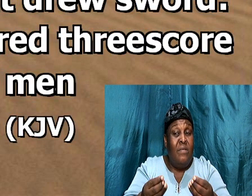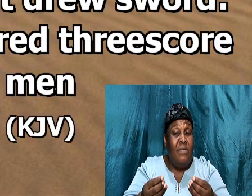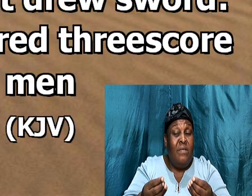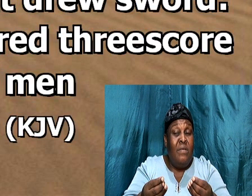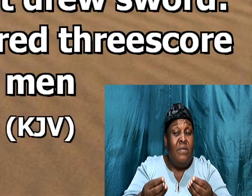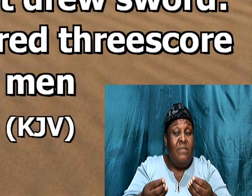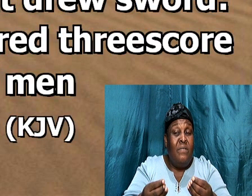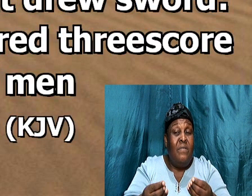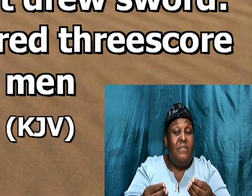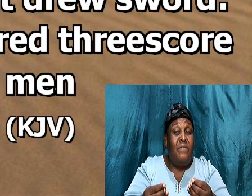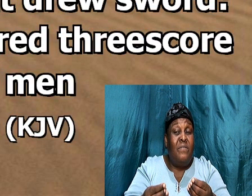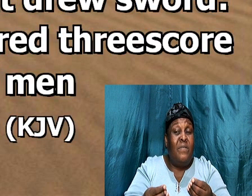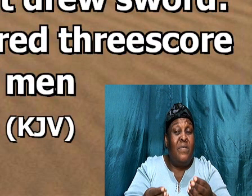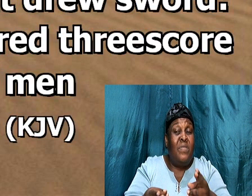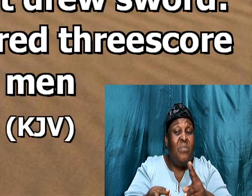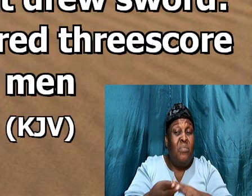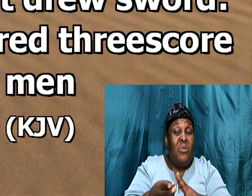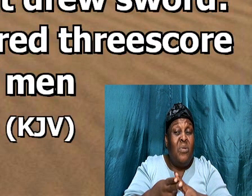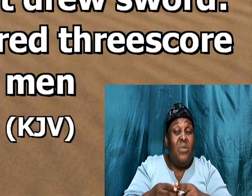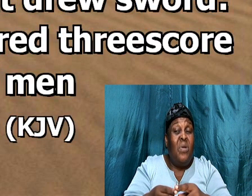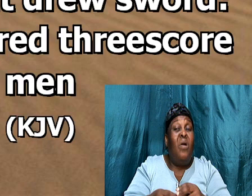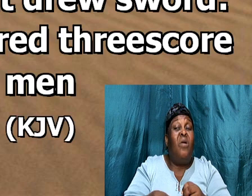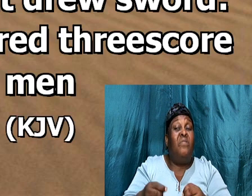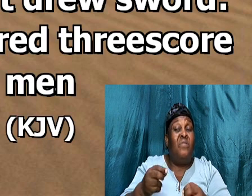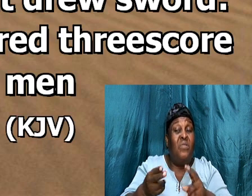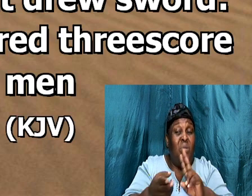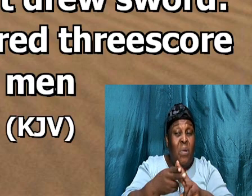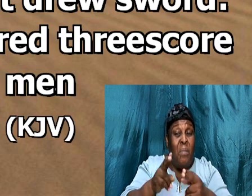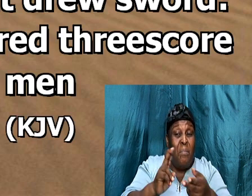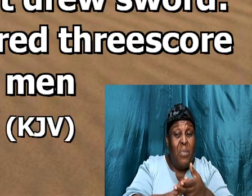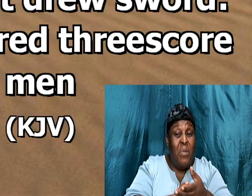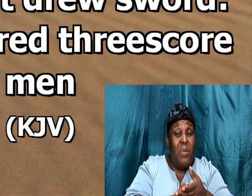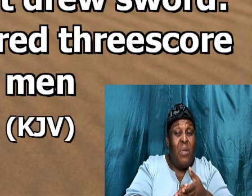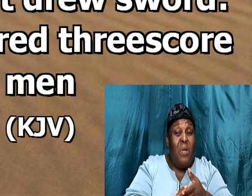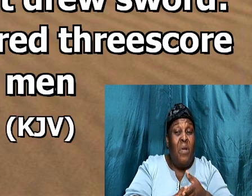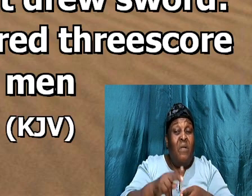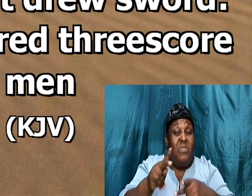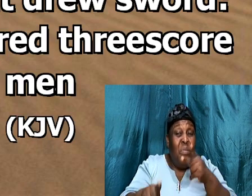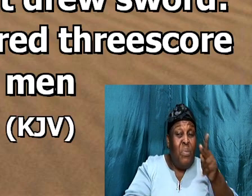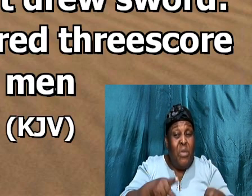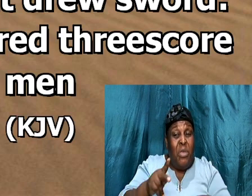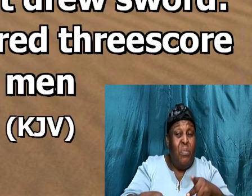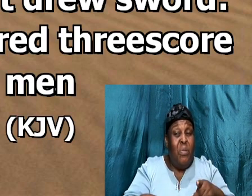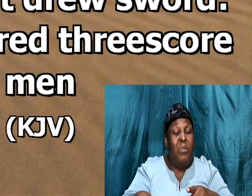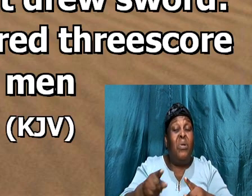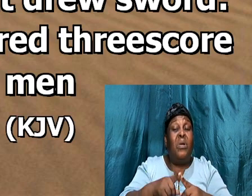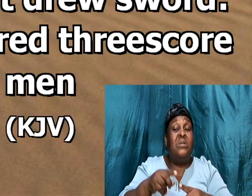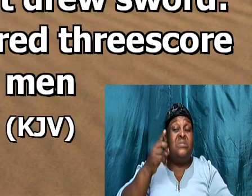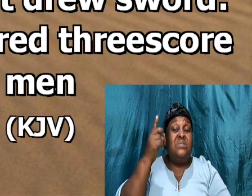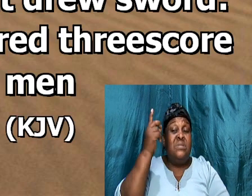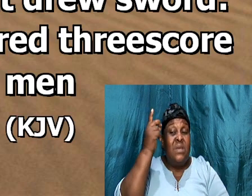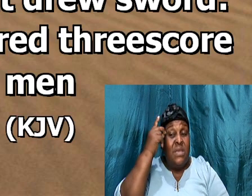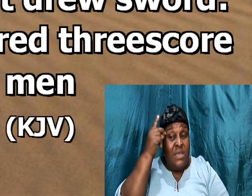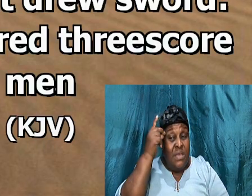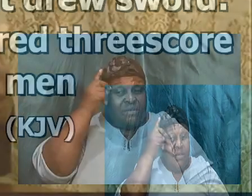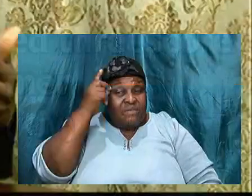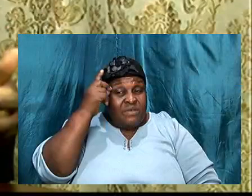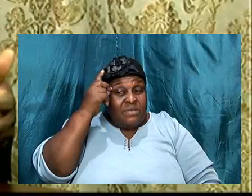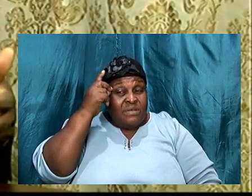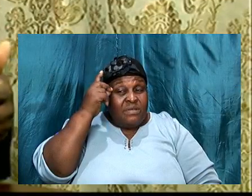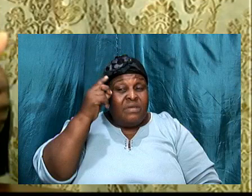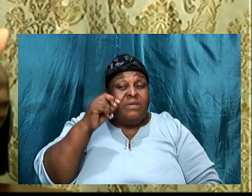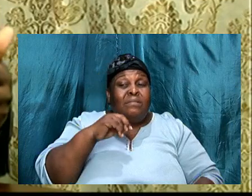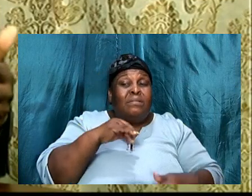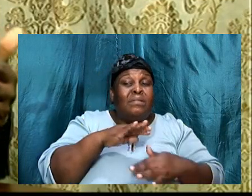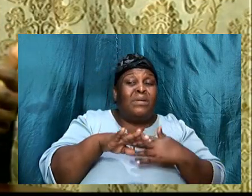this should not have been, because God said, and we read it earlier on, God said to Abraham, look here, I will number your, your